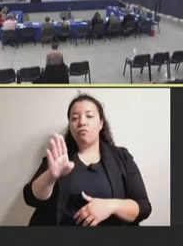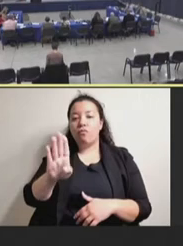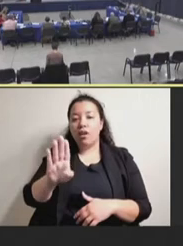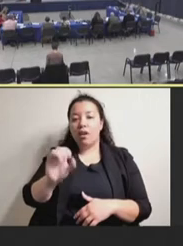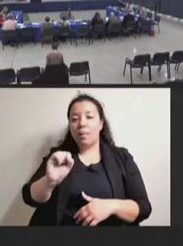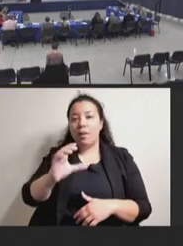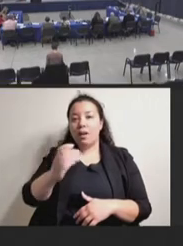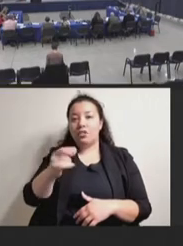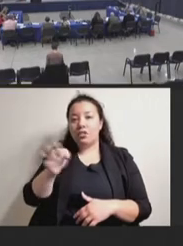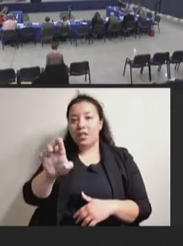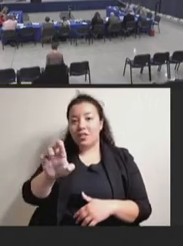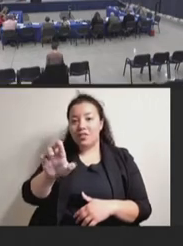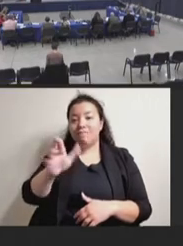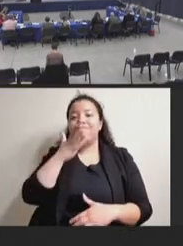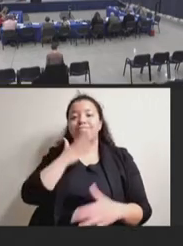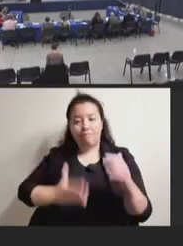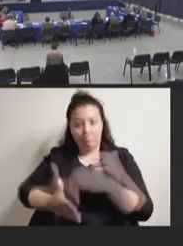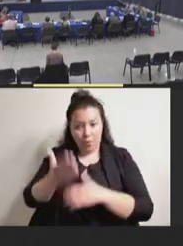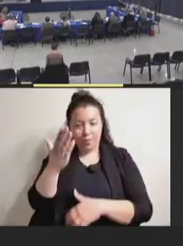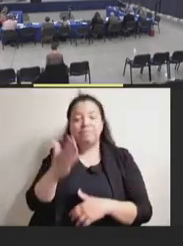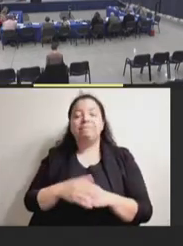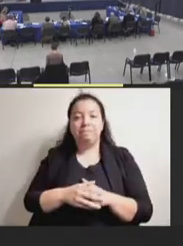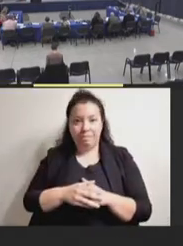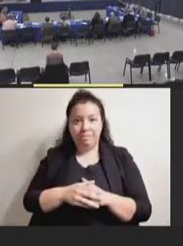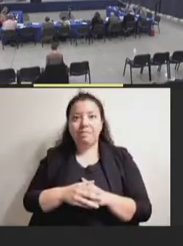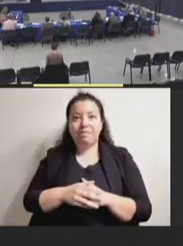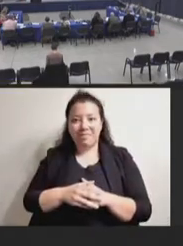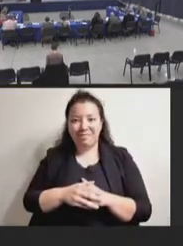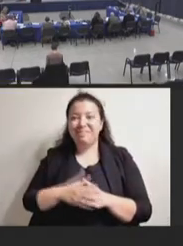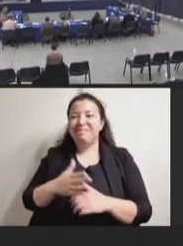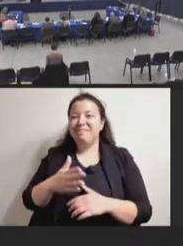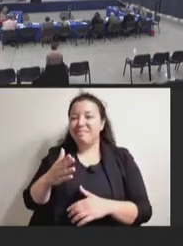Present. Good morning. Good morning. Winona Stoltzman,